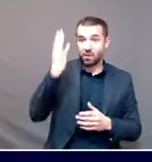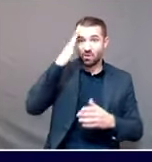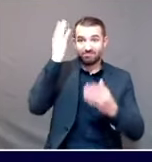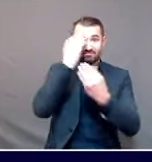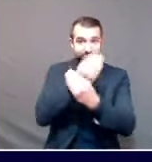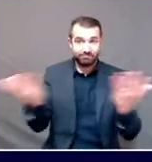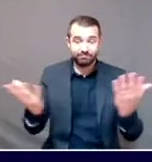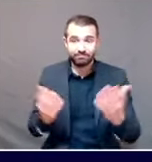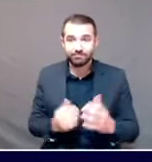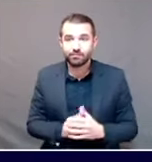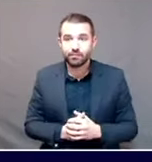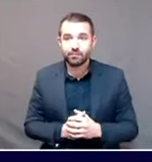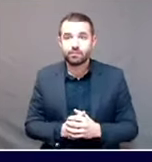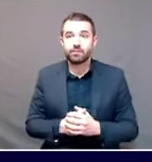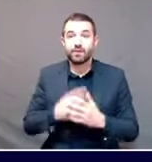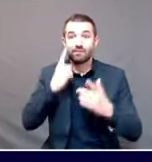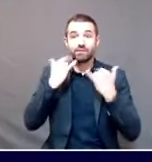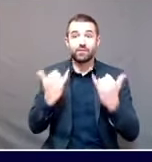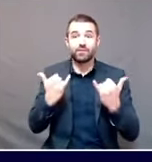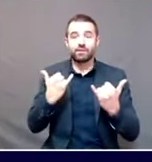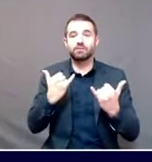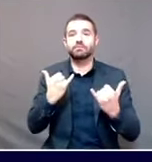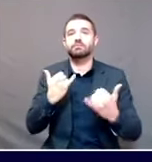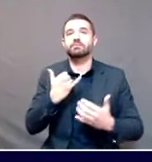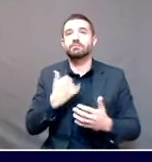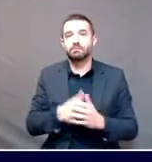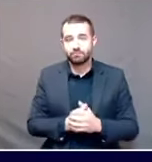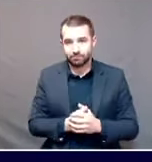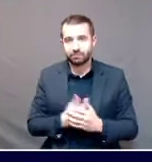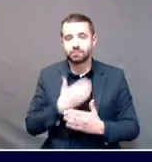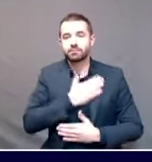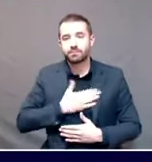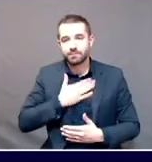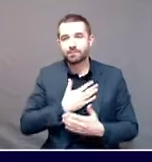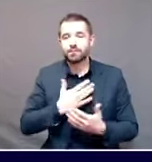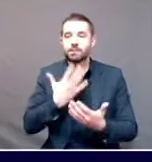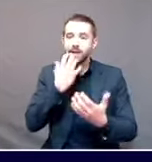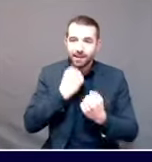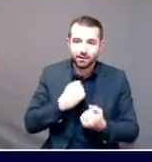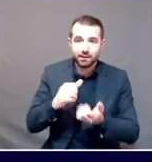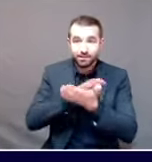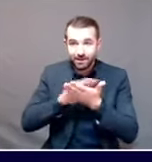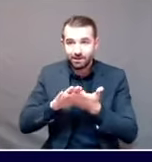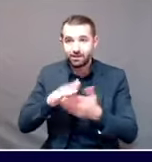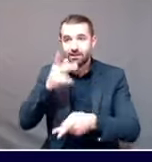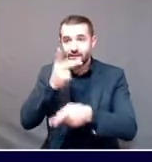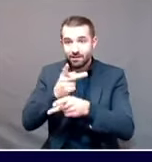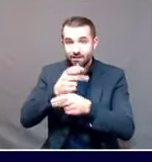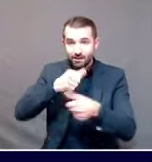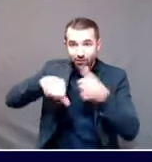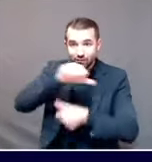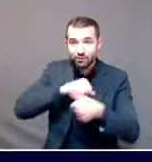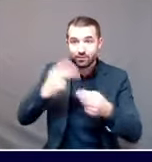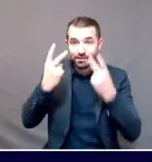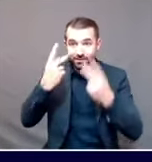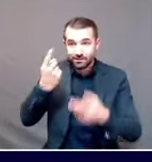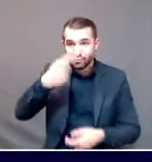always, I ask everyone to please be kind, take care of one another. We'll talk again next week.